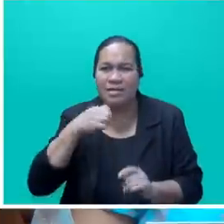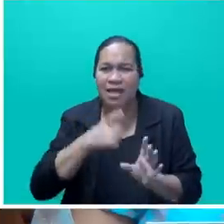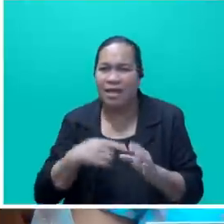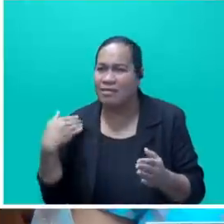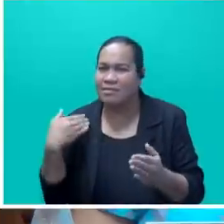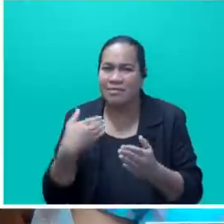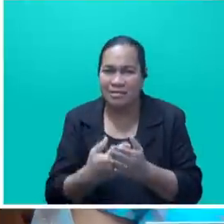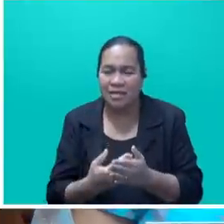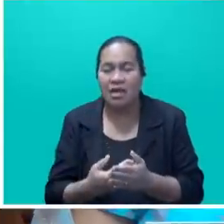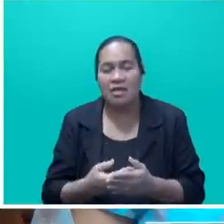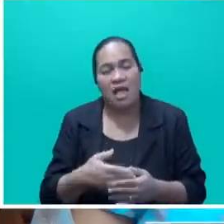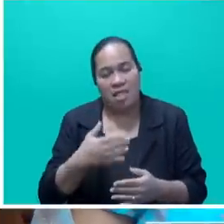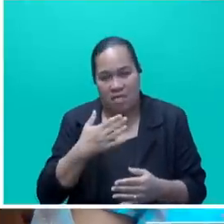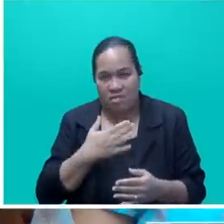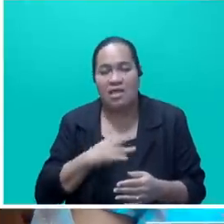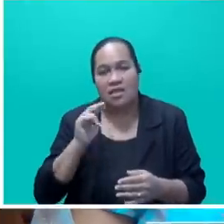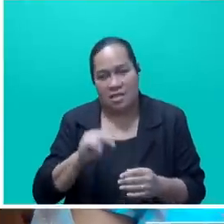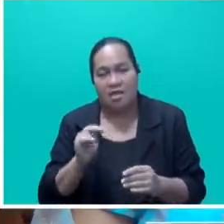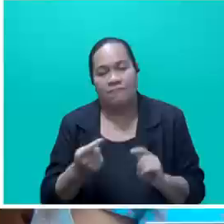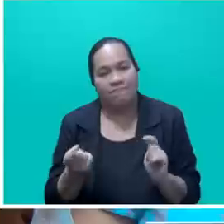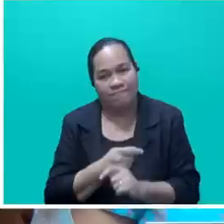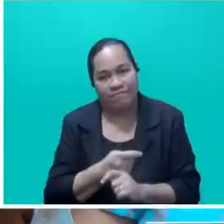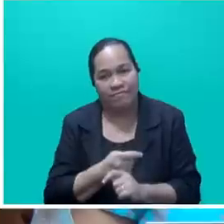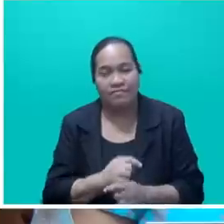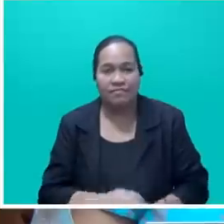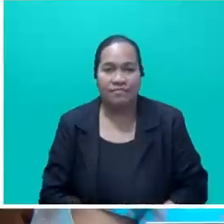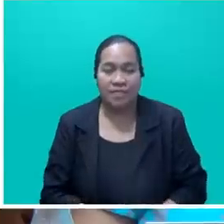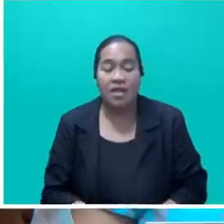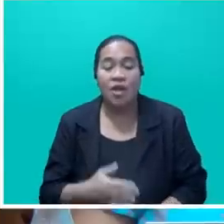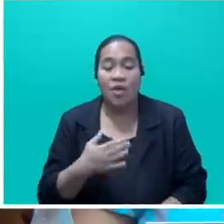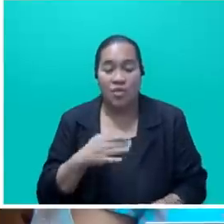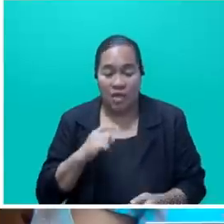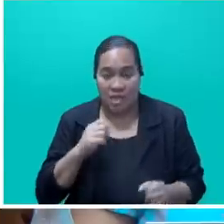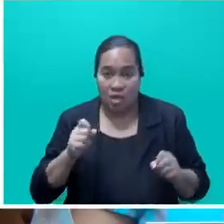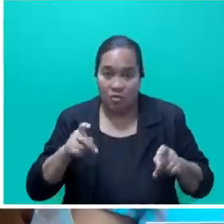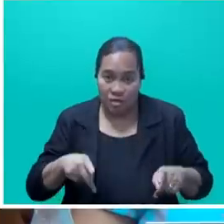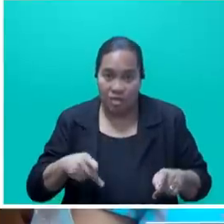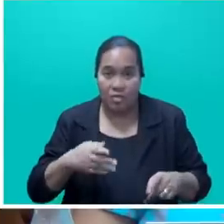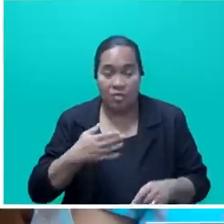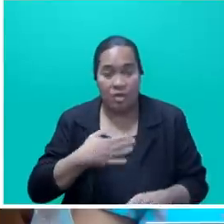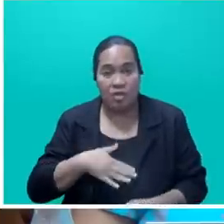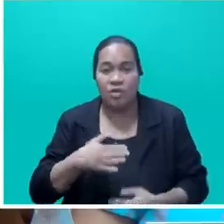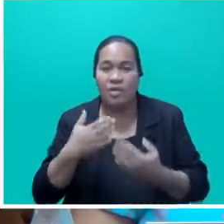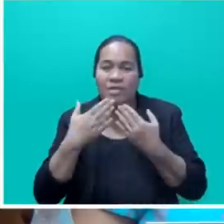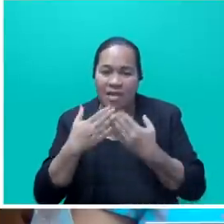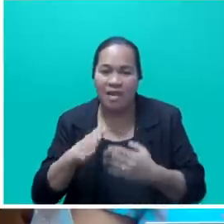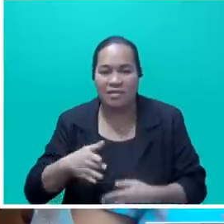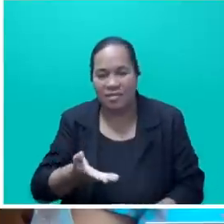they deserve nothing less. So I take this opportunity, Mr Speaker, sir, to thank our people